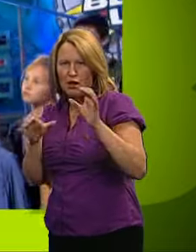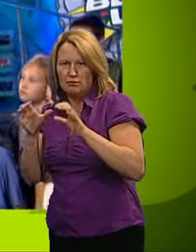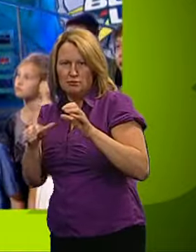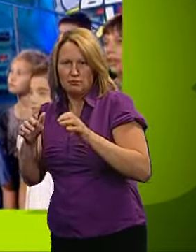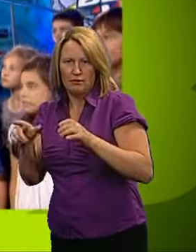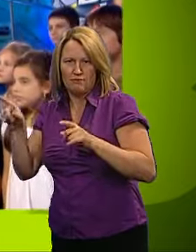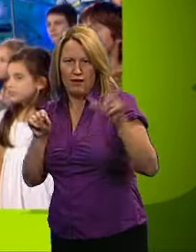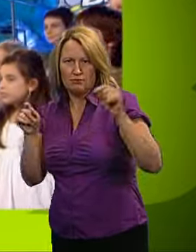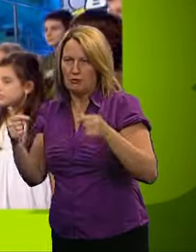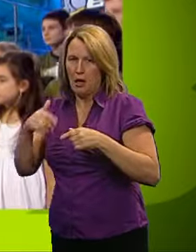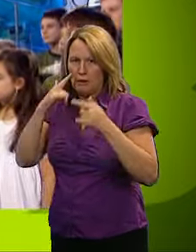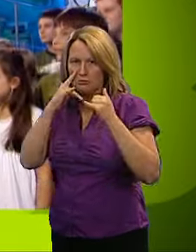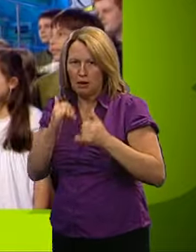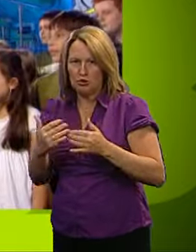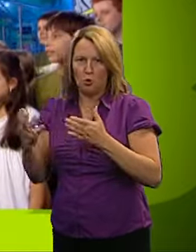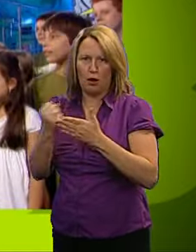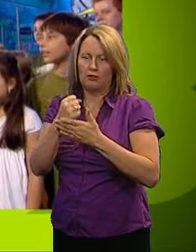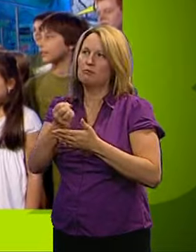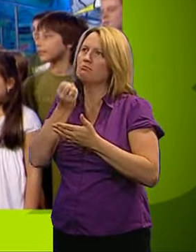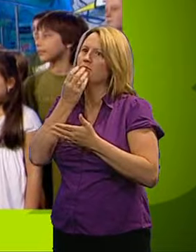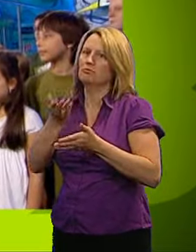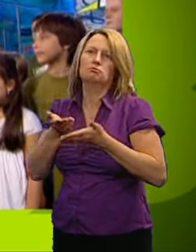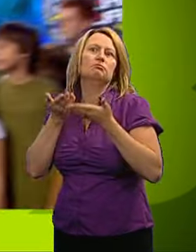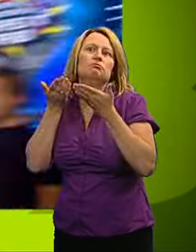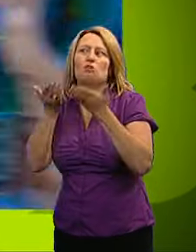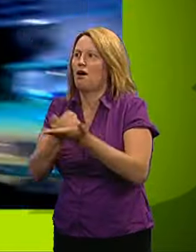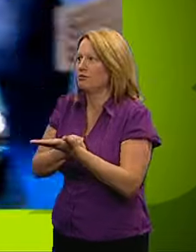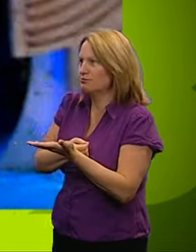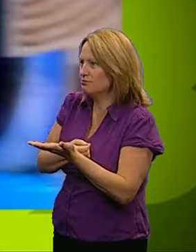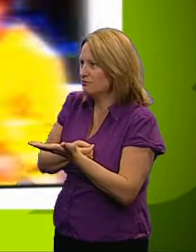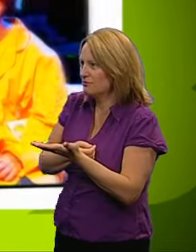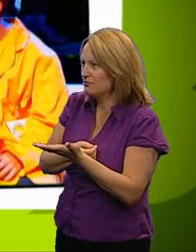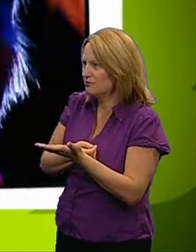might win them some amazing prizes. Coming up, FACNAV 2.0 with Oliver.